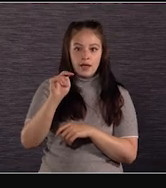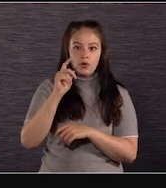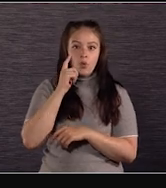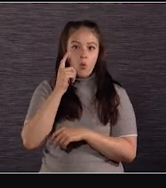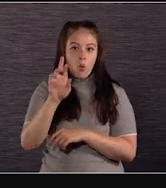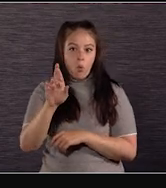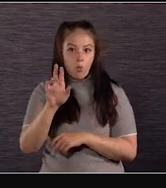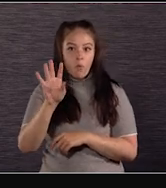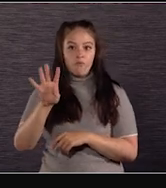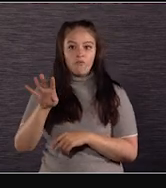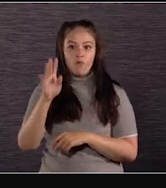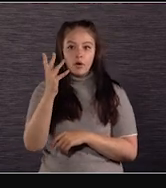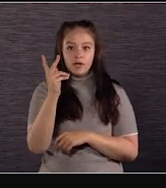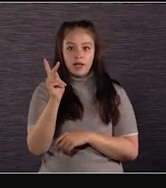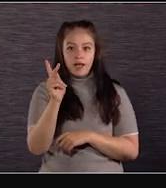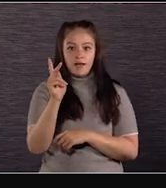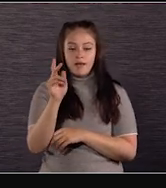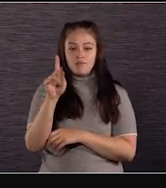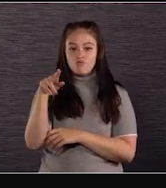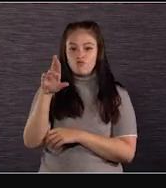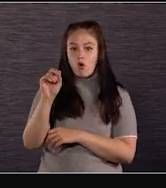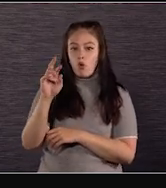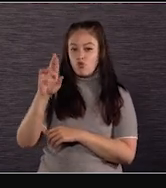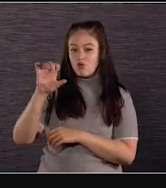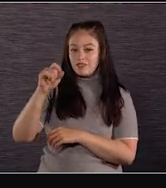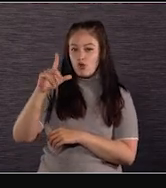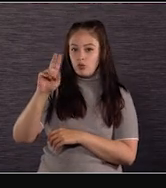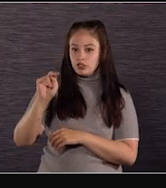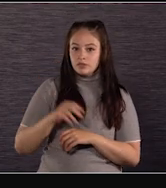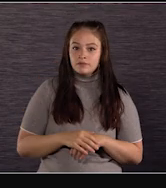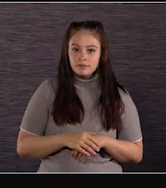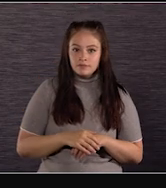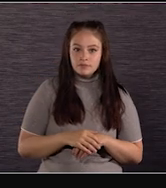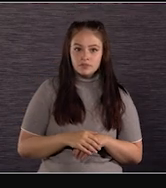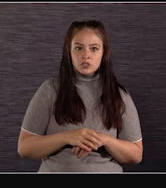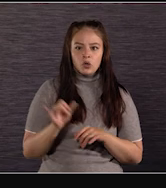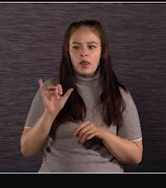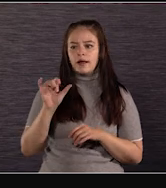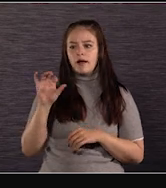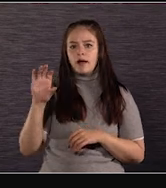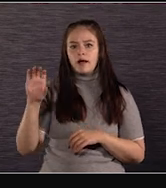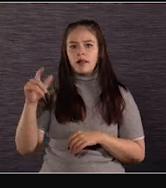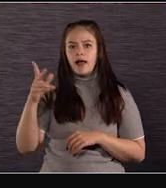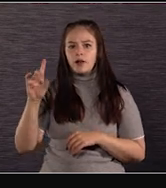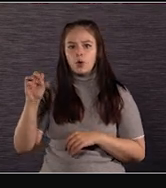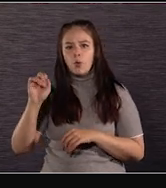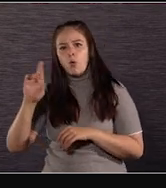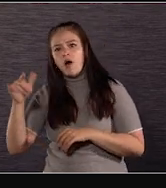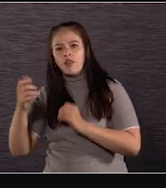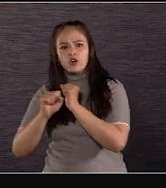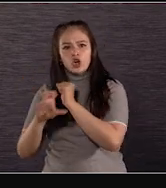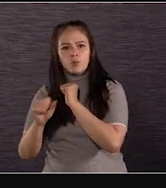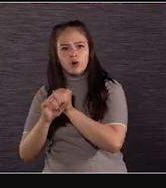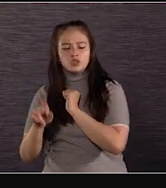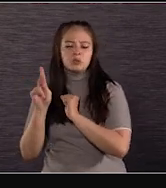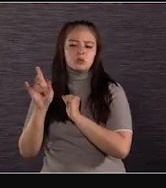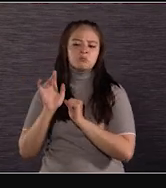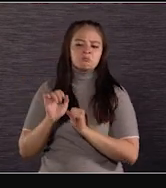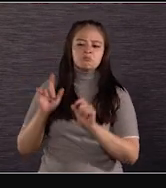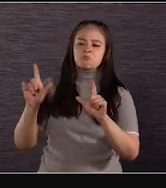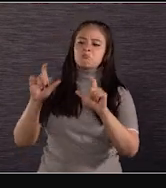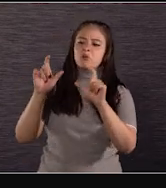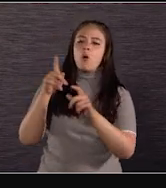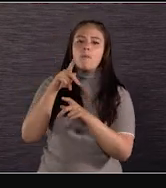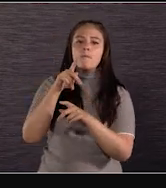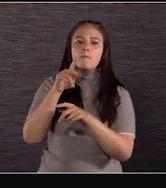4K ProRes. So we've had other shoots with Claudio, with other commercials, where people just decided to shoot in the ProRes.